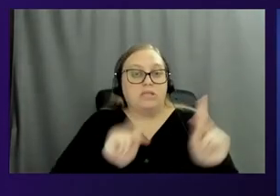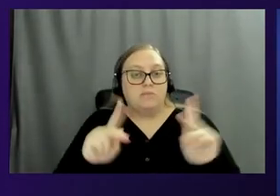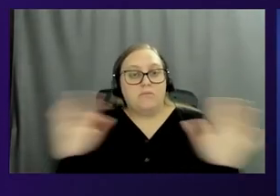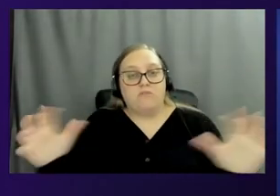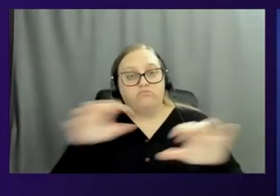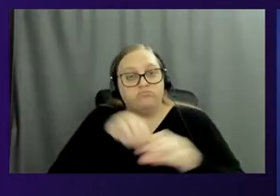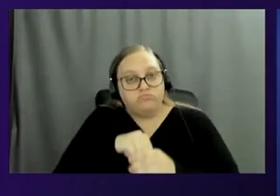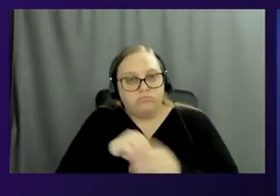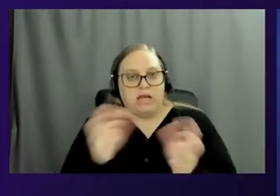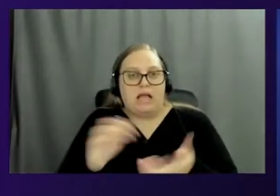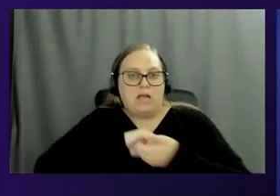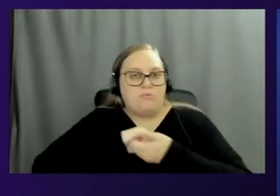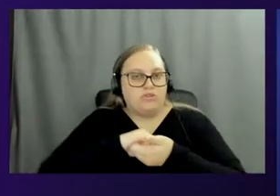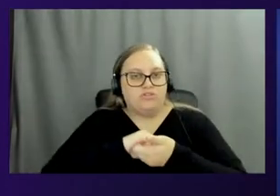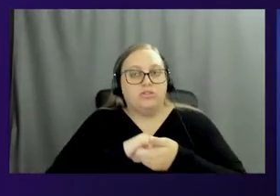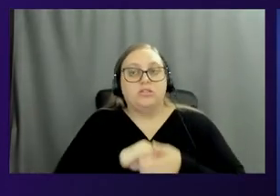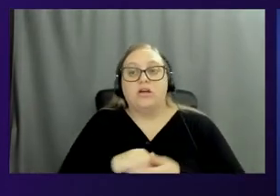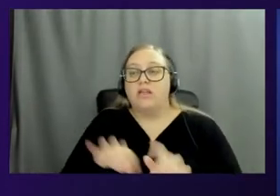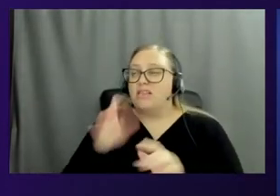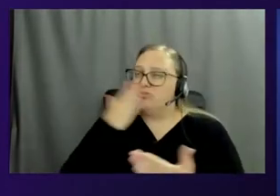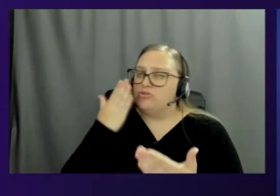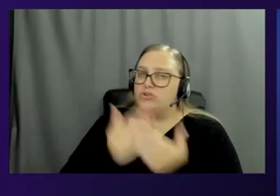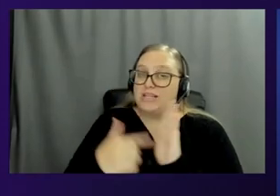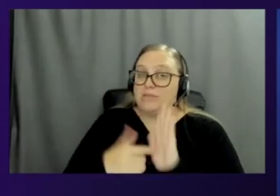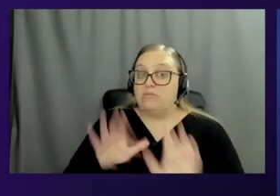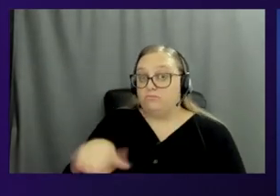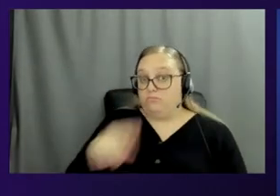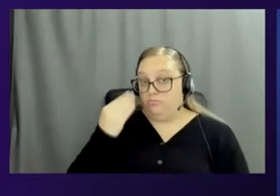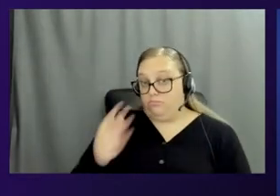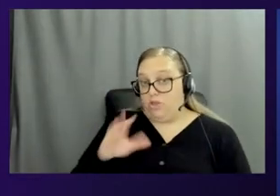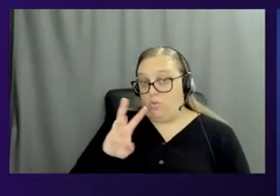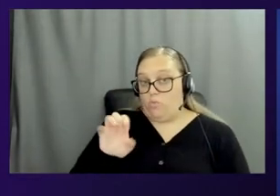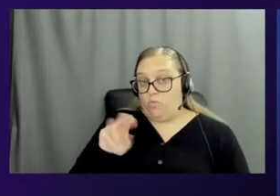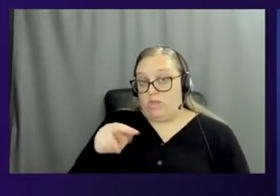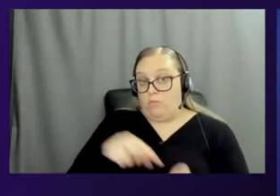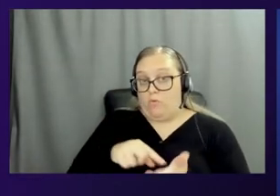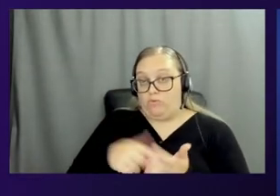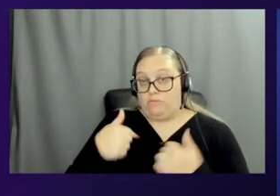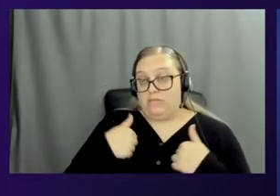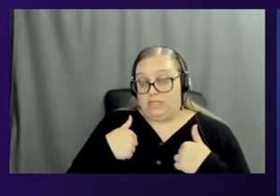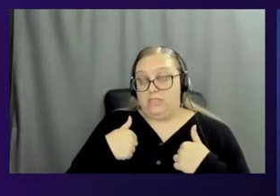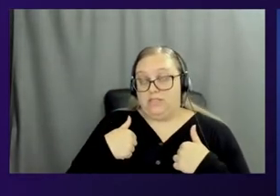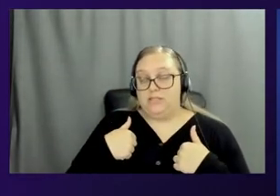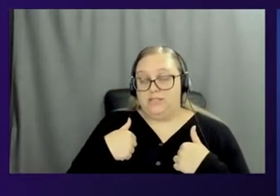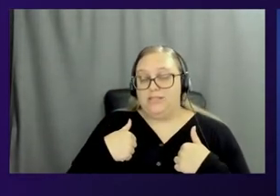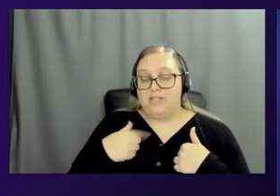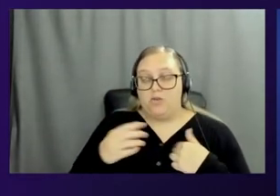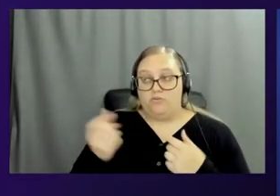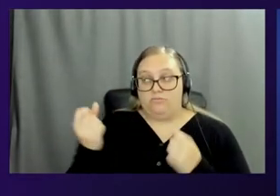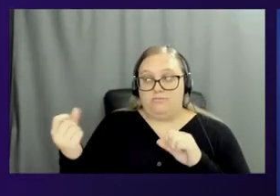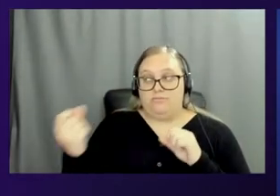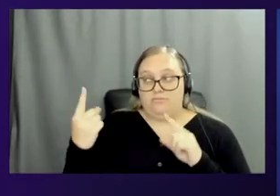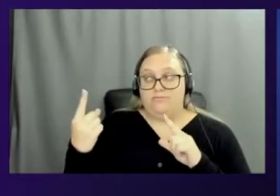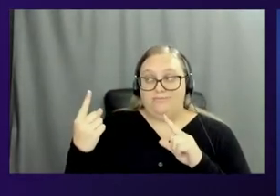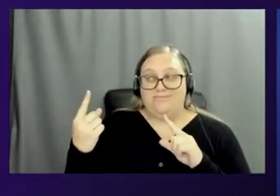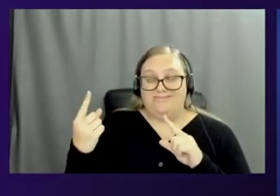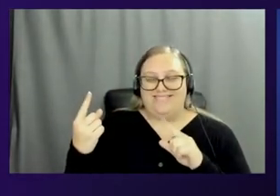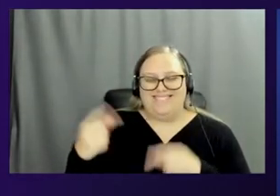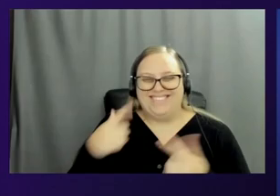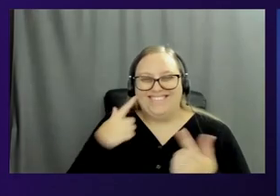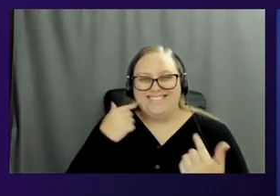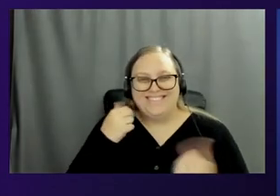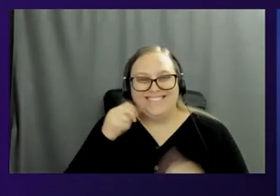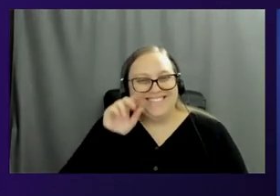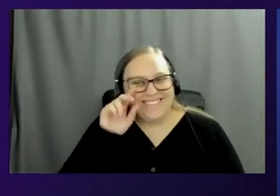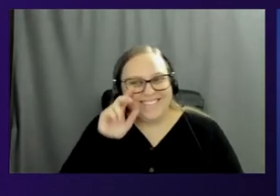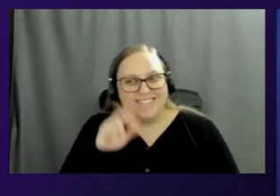I also want to make note that William owes me money after this as well, just so we're on the same page here. Uh, let me also, let